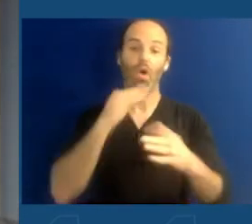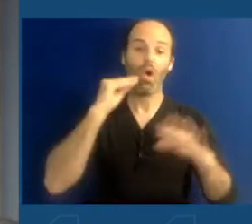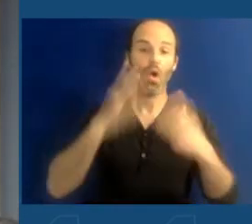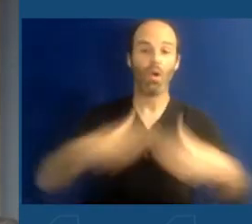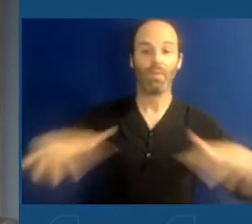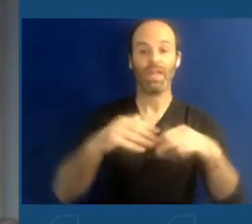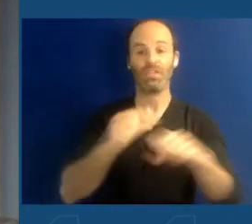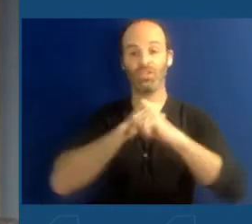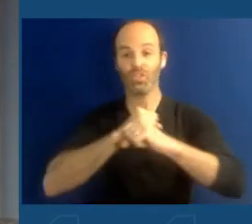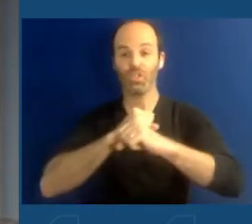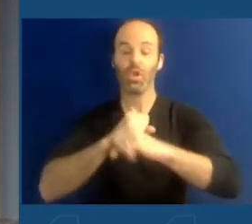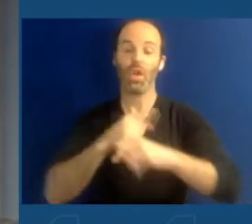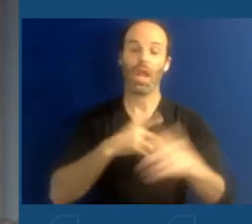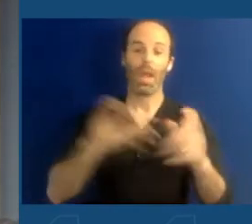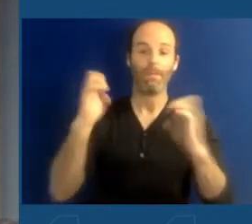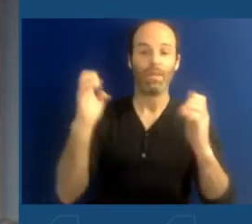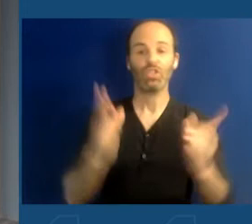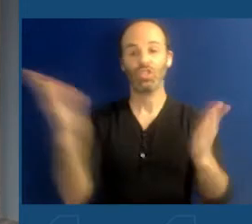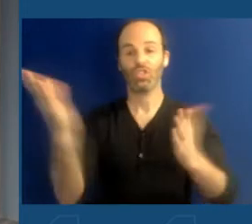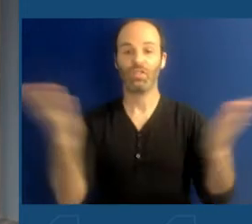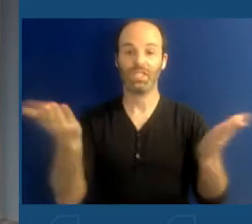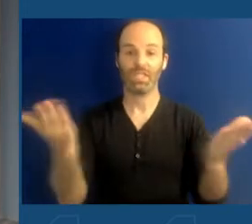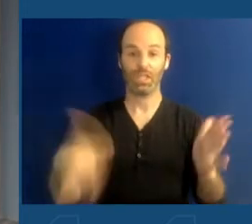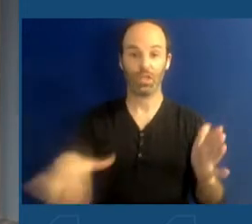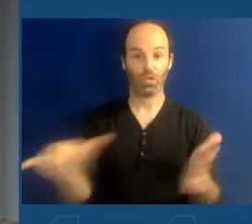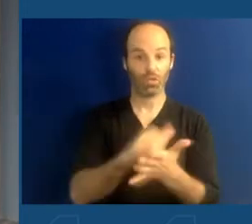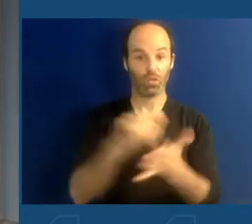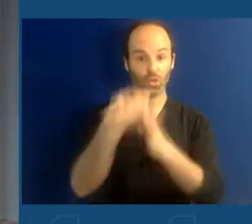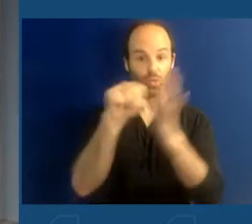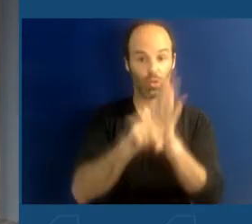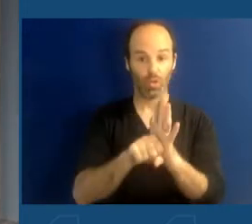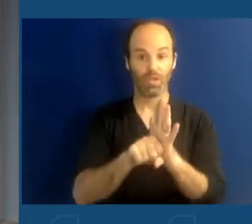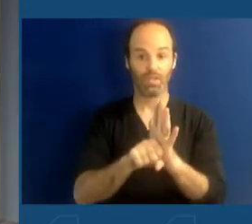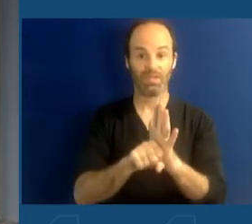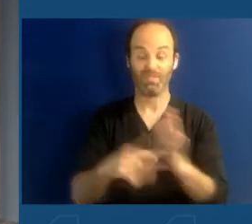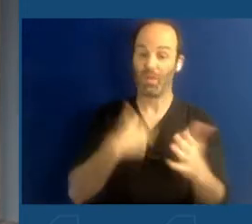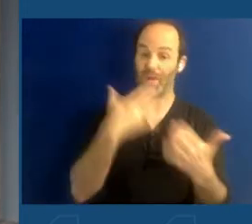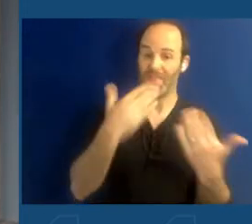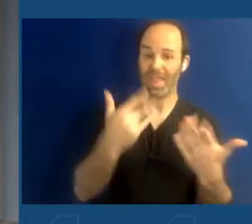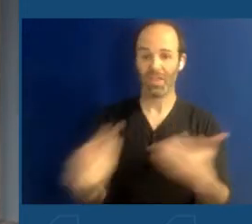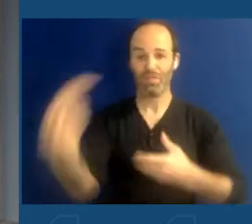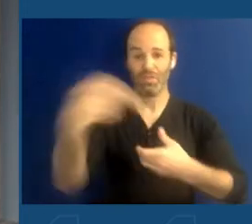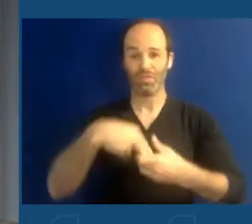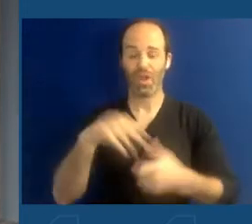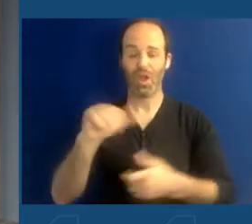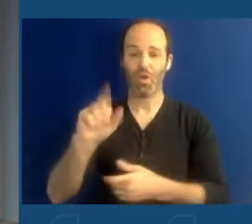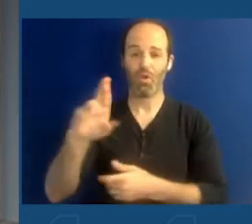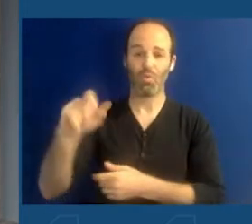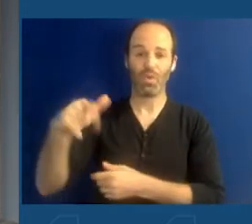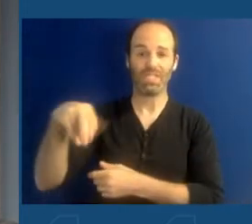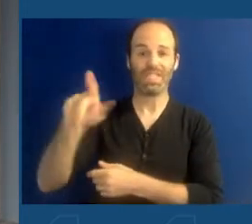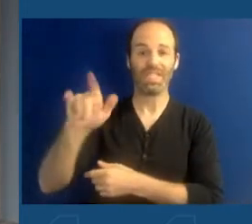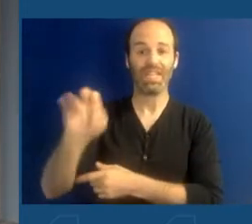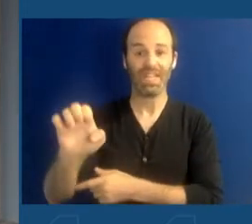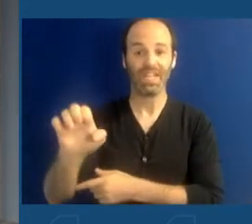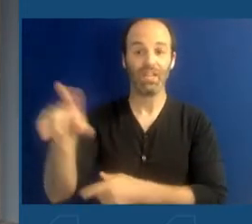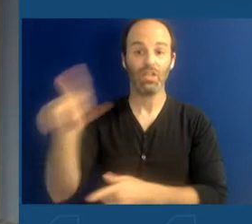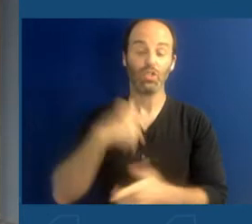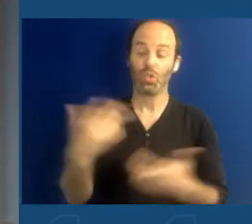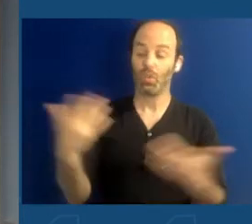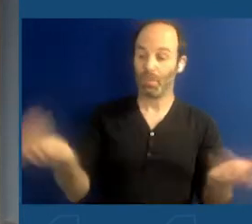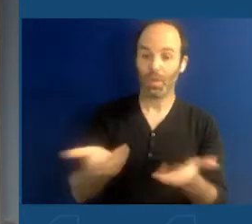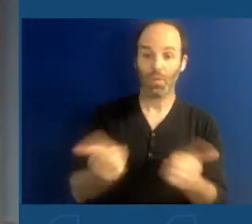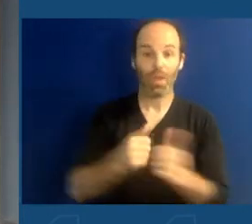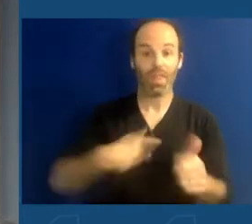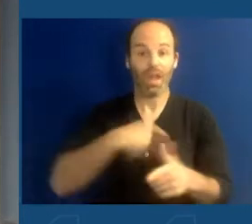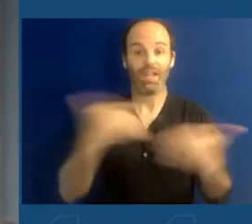state of New York. And I really want to thank you for traveling to Ariskany to be with us here today. I want to welcome you to